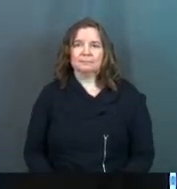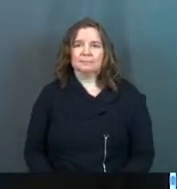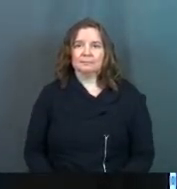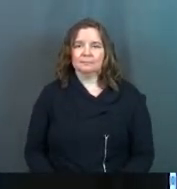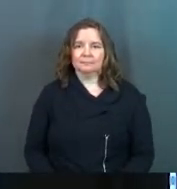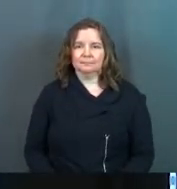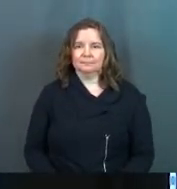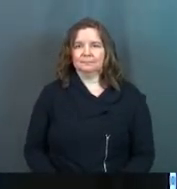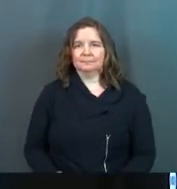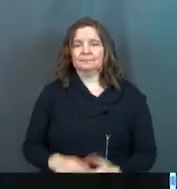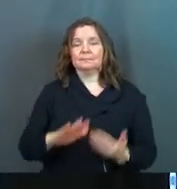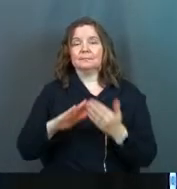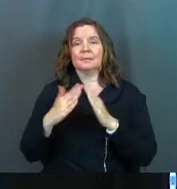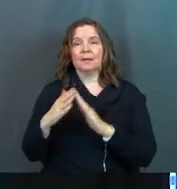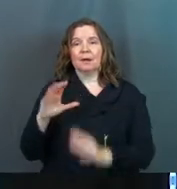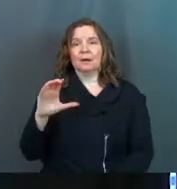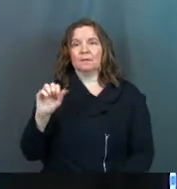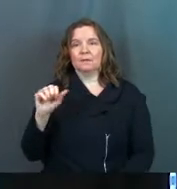This is Capernaum.